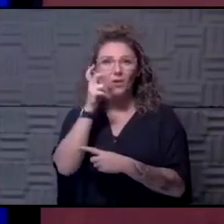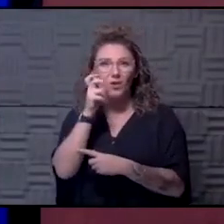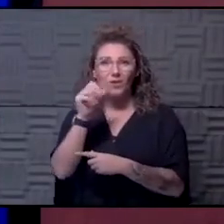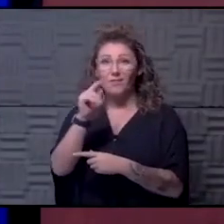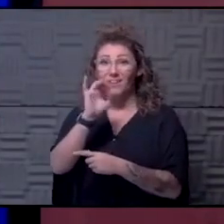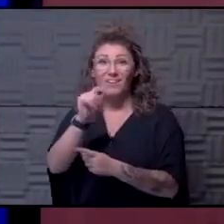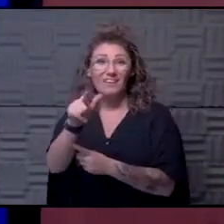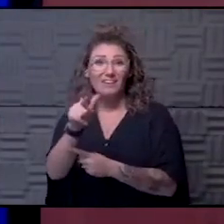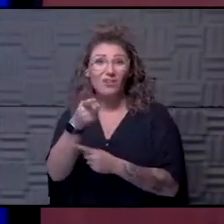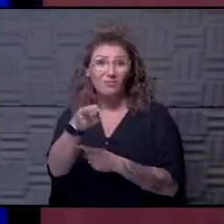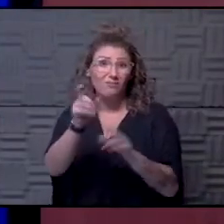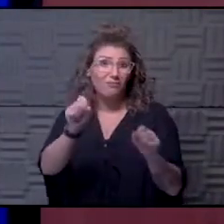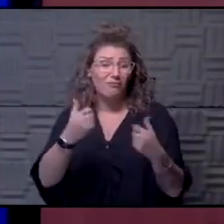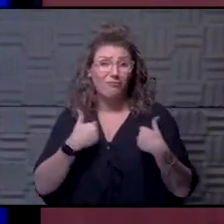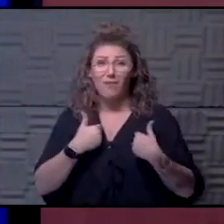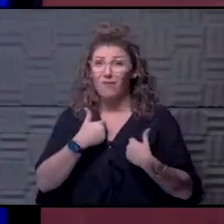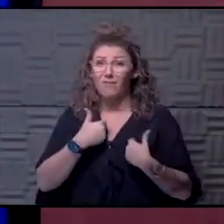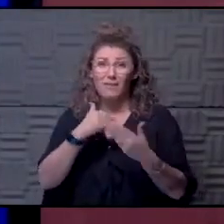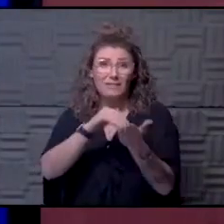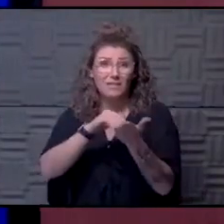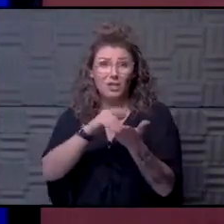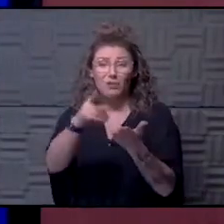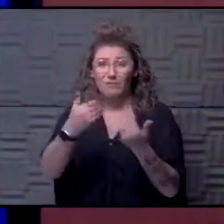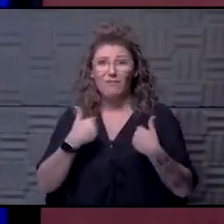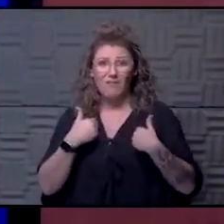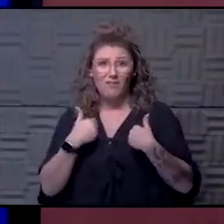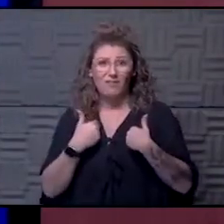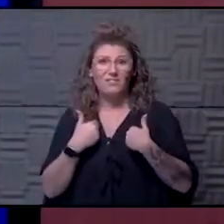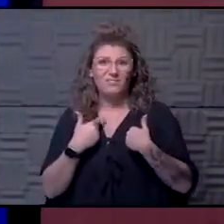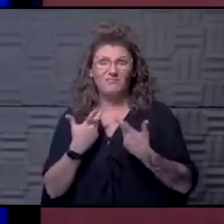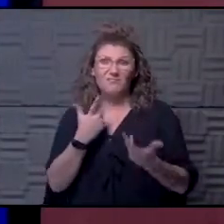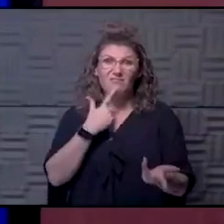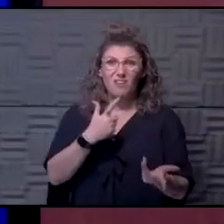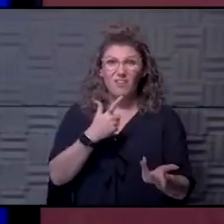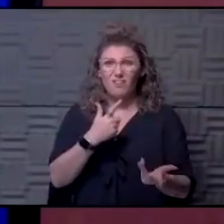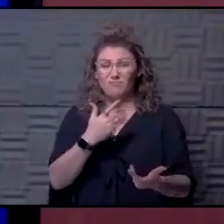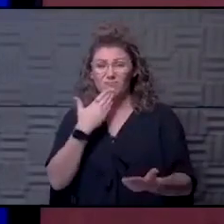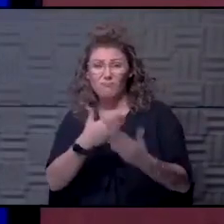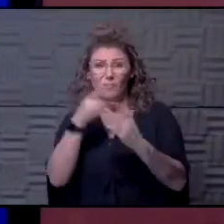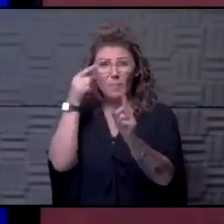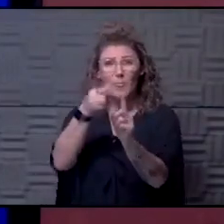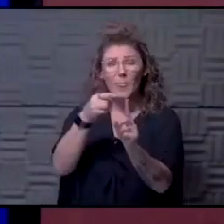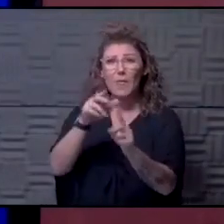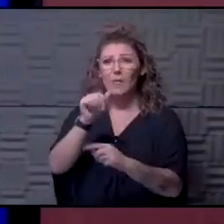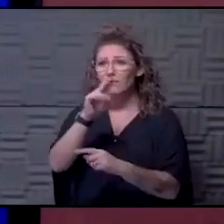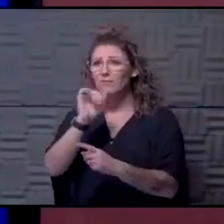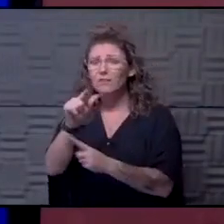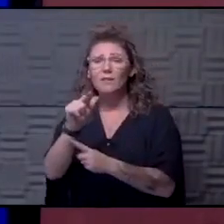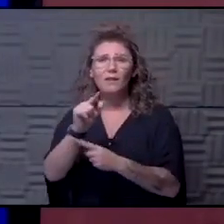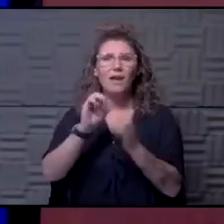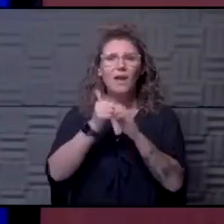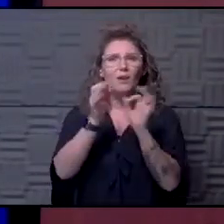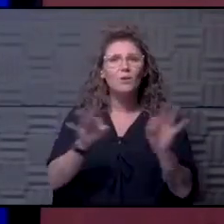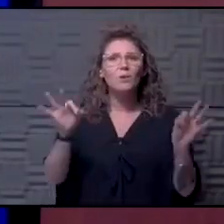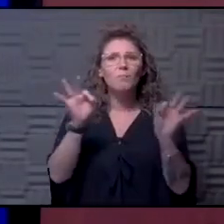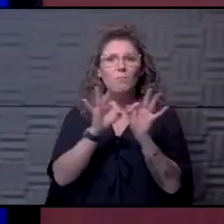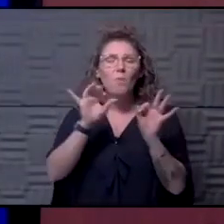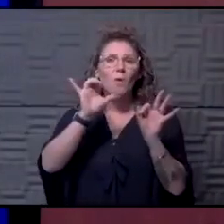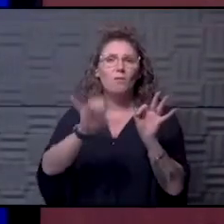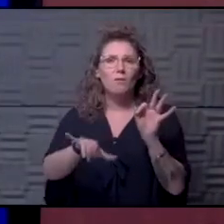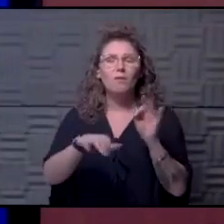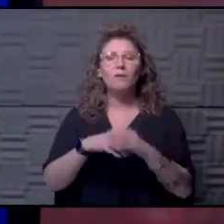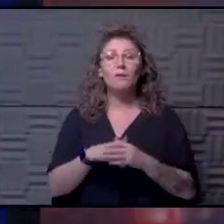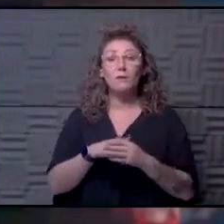from Anil, he could have a doctorate in this. He's got a doctorate in COVID, I think. Yeah. And from Anil Garmacher about how important that is.